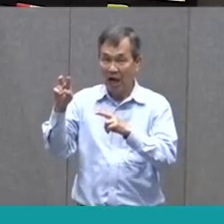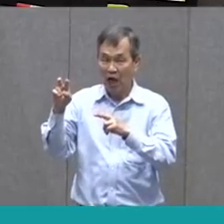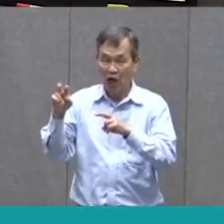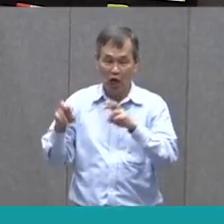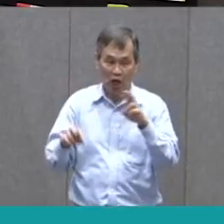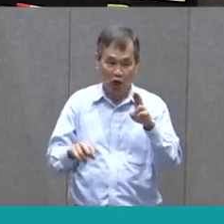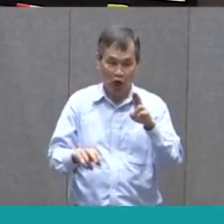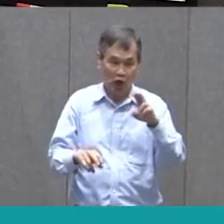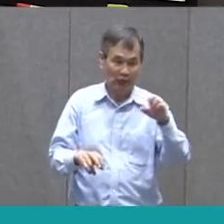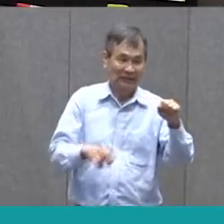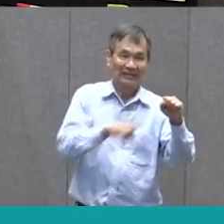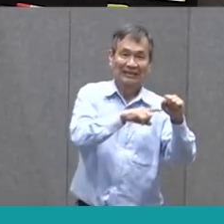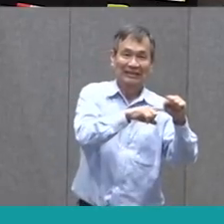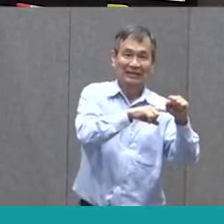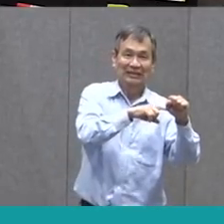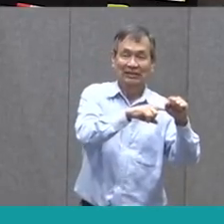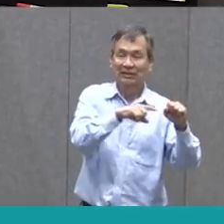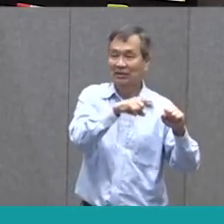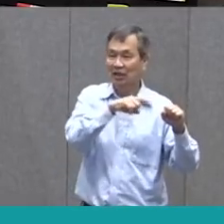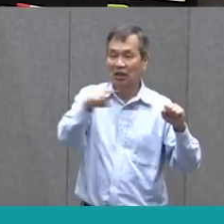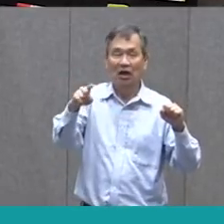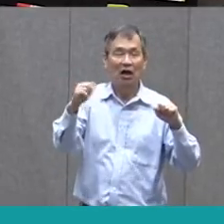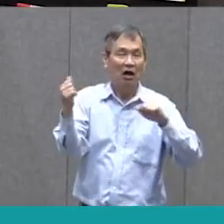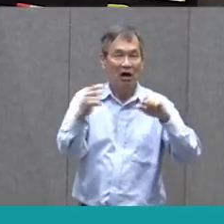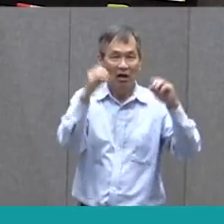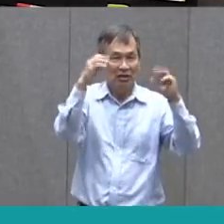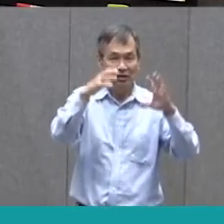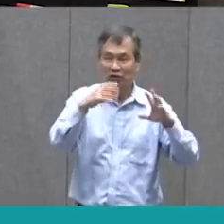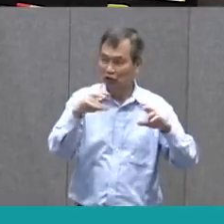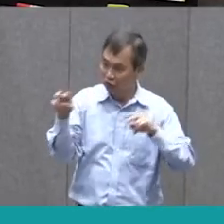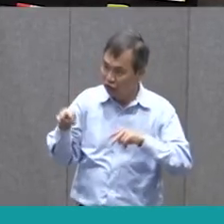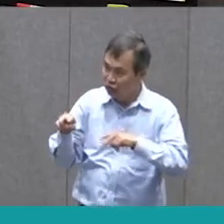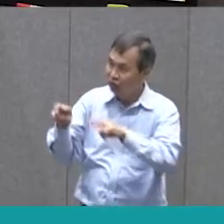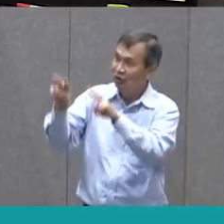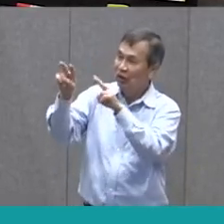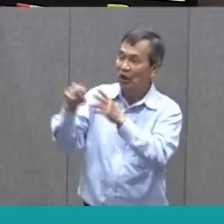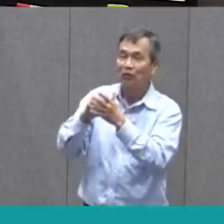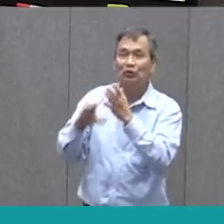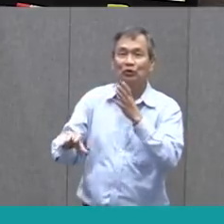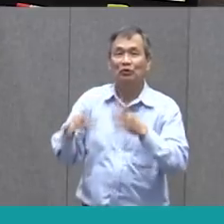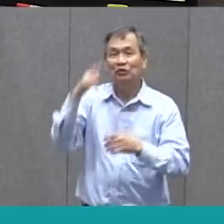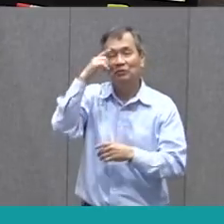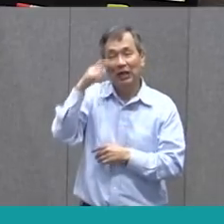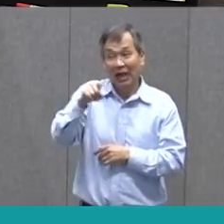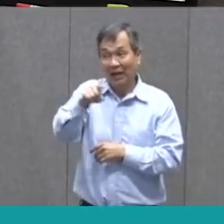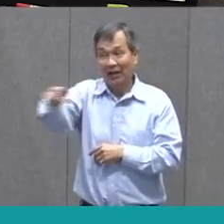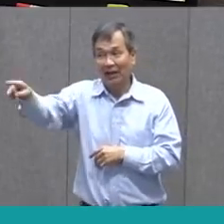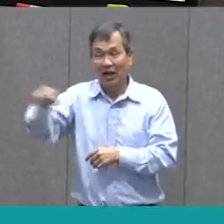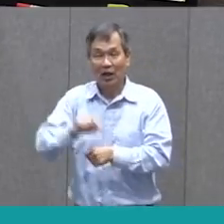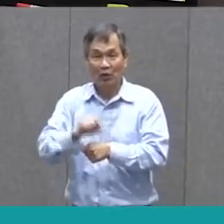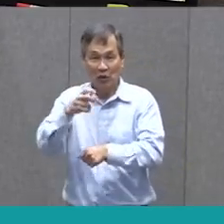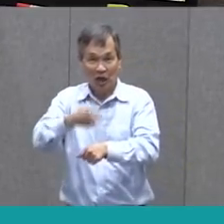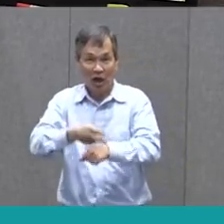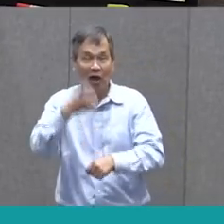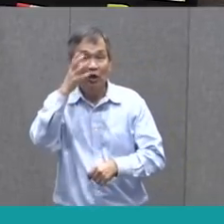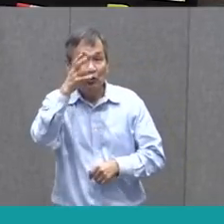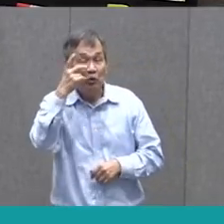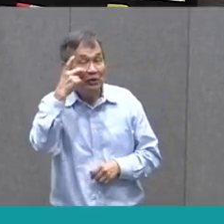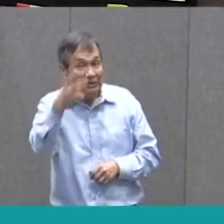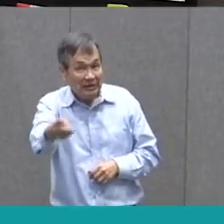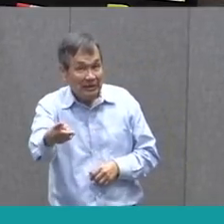All teachers are admirers of their students because they work so hard. And so, that's a word you're going to see